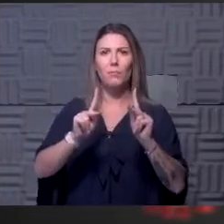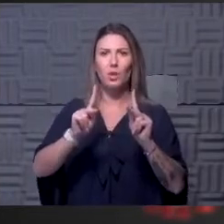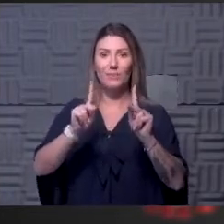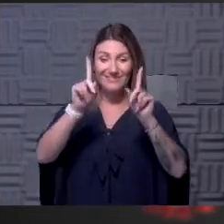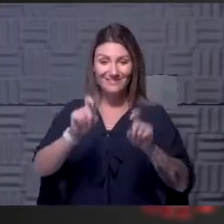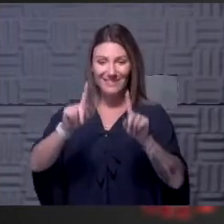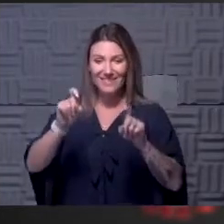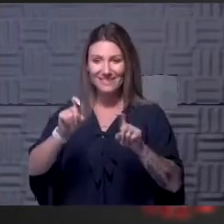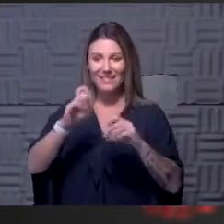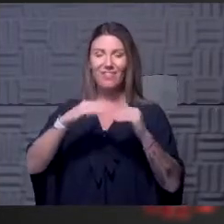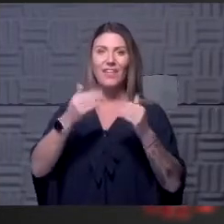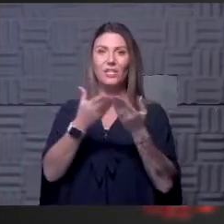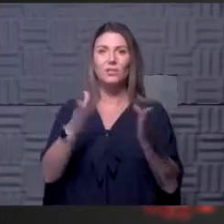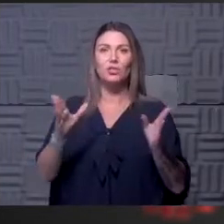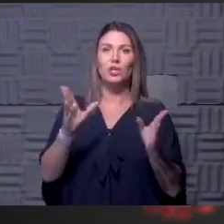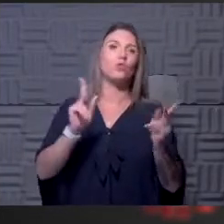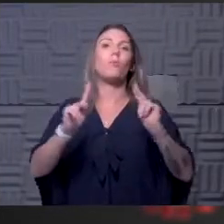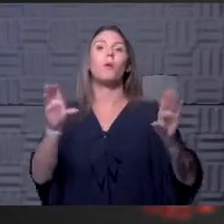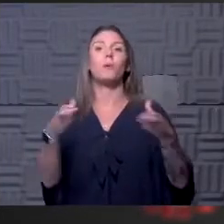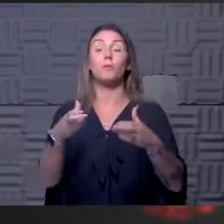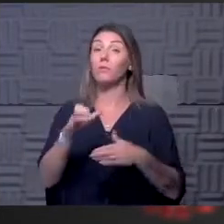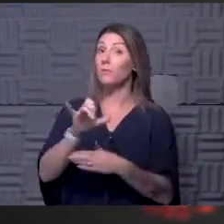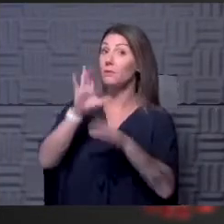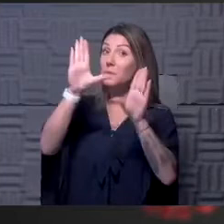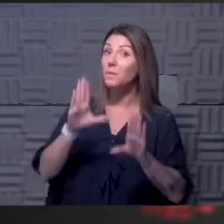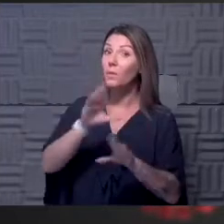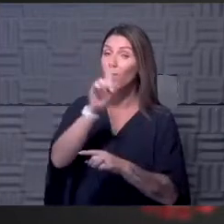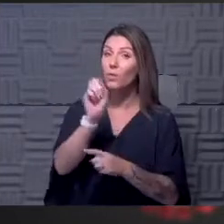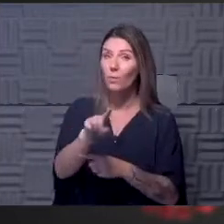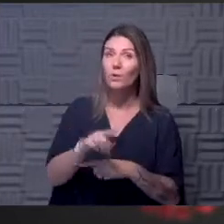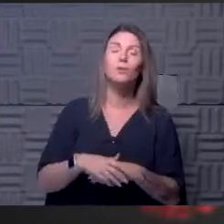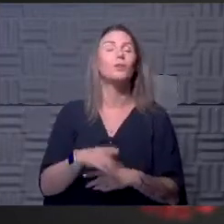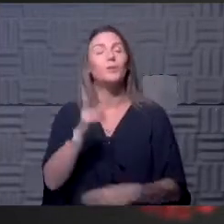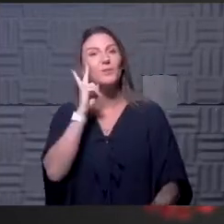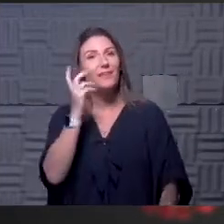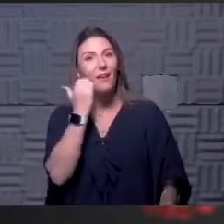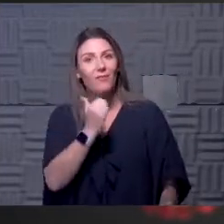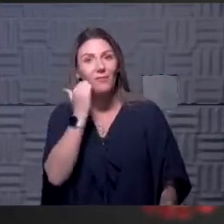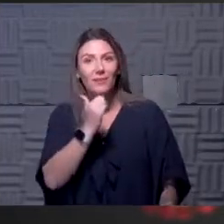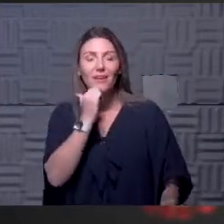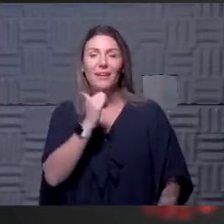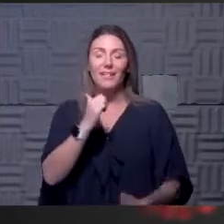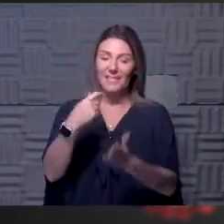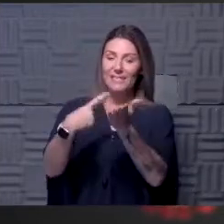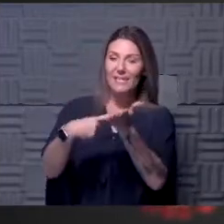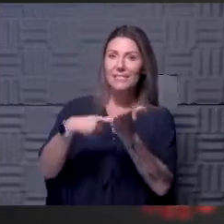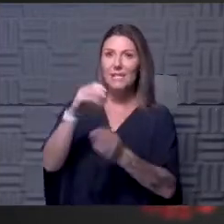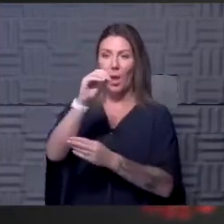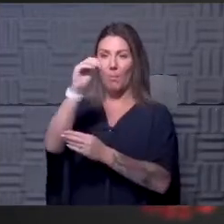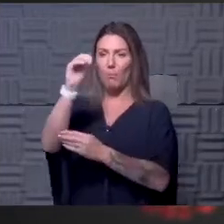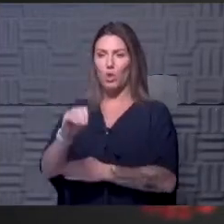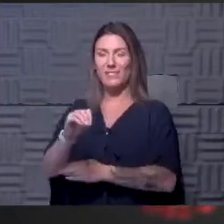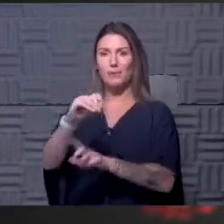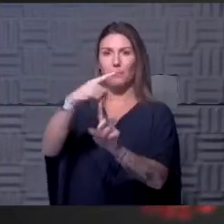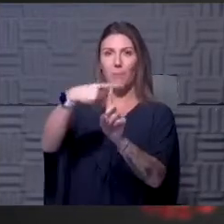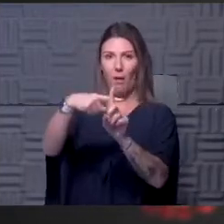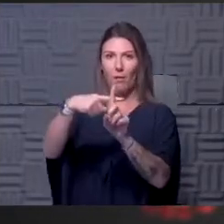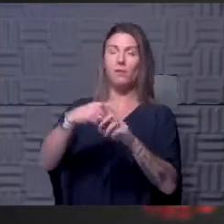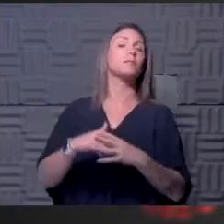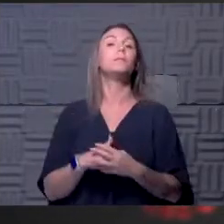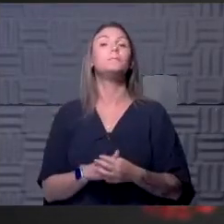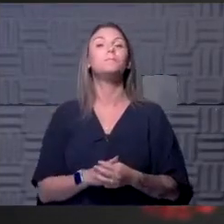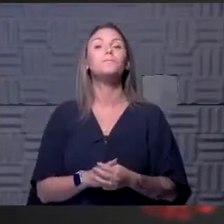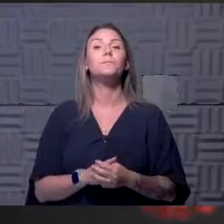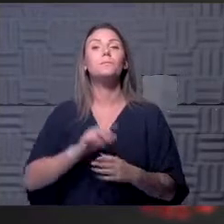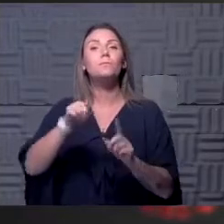population? Dr. Wild? Yeah, so that's a great question. I think you see every day we talk about the percent positive. And